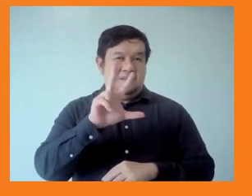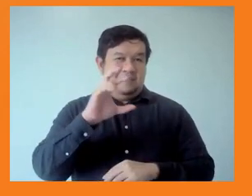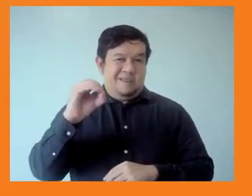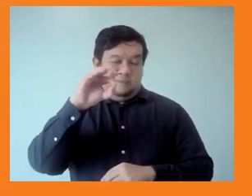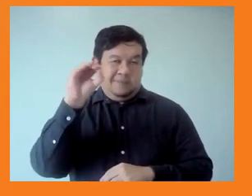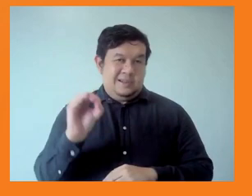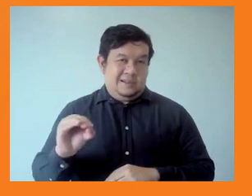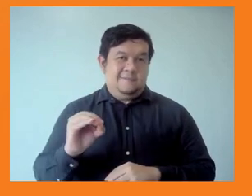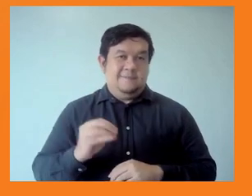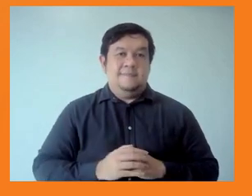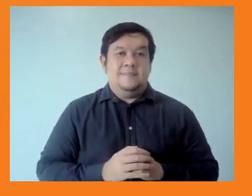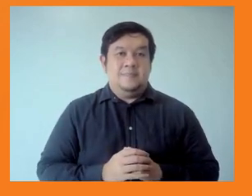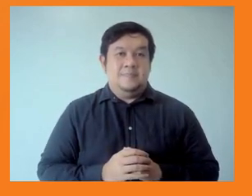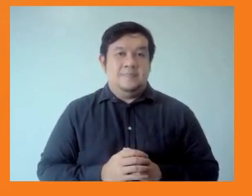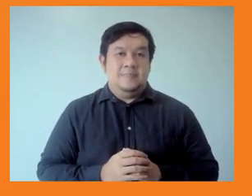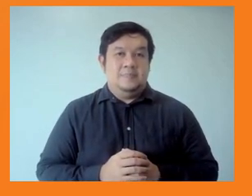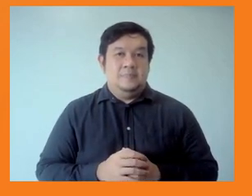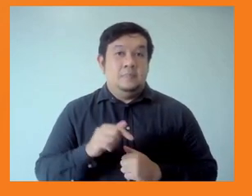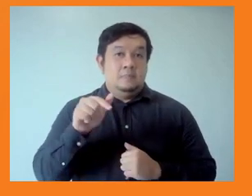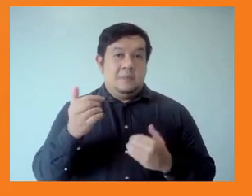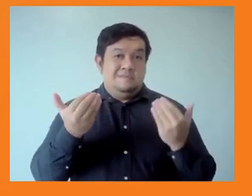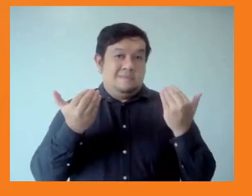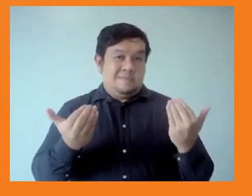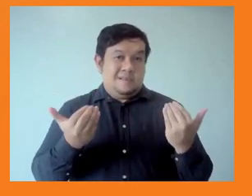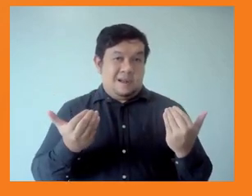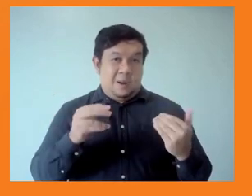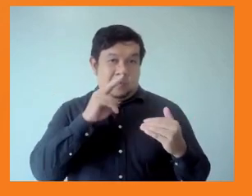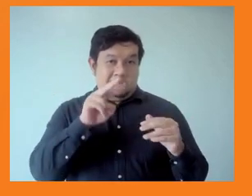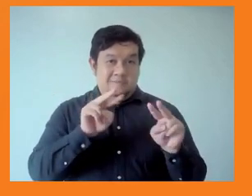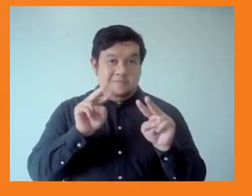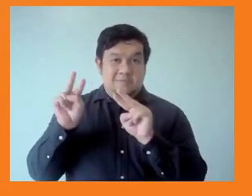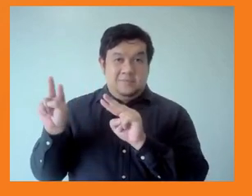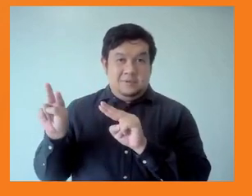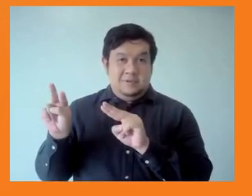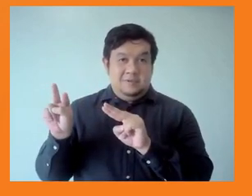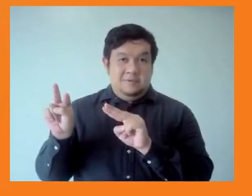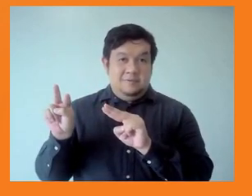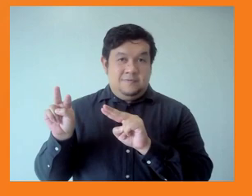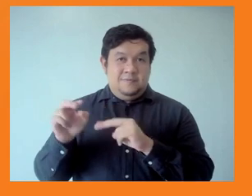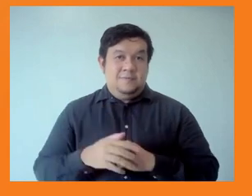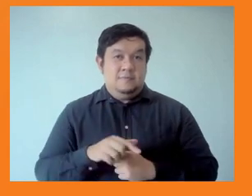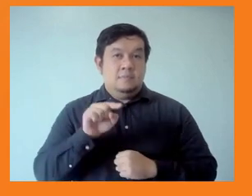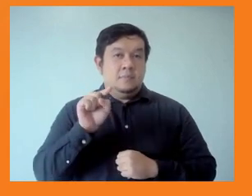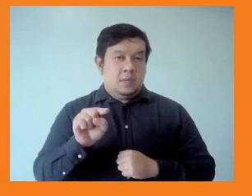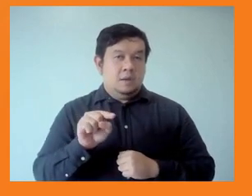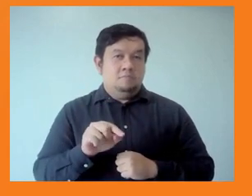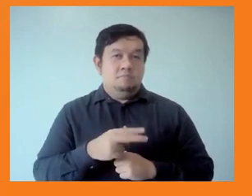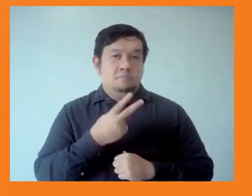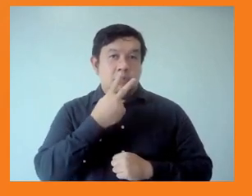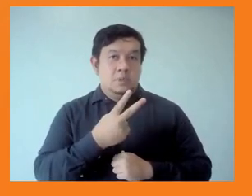Let's then move on and look at the tax response. Here, Asia does a bit better matching the emerging market and developing country average.